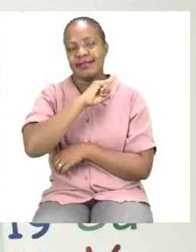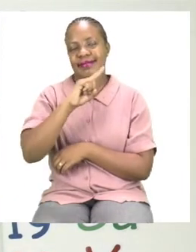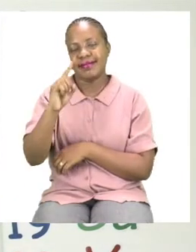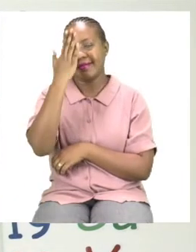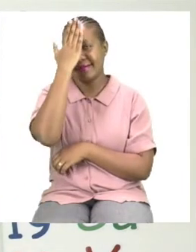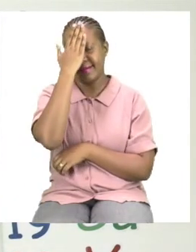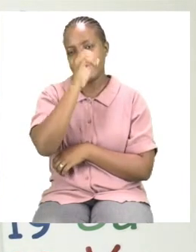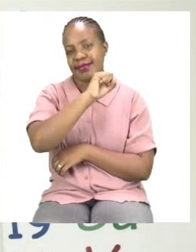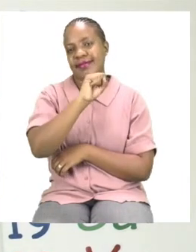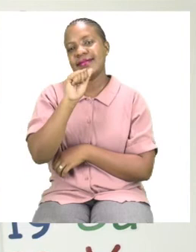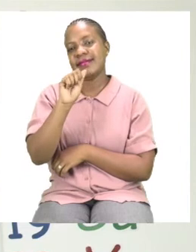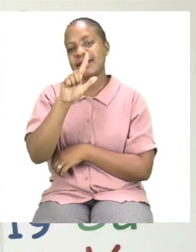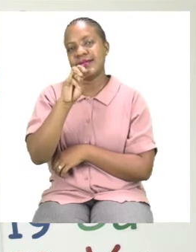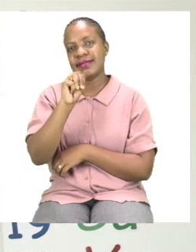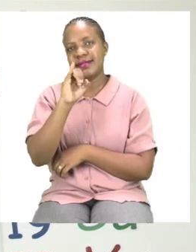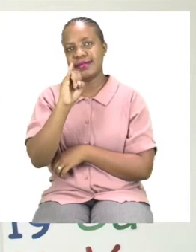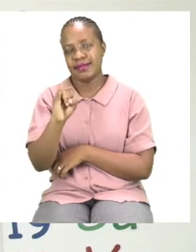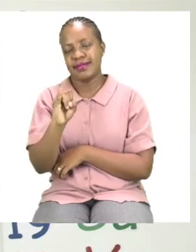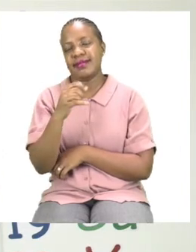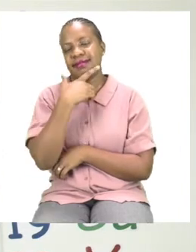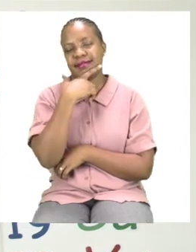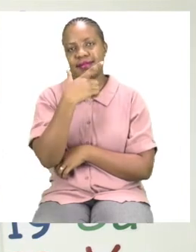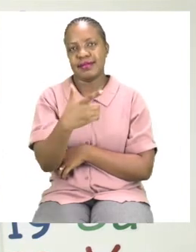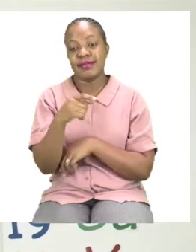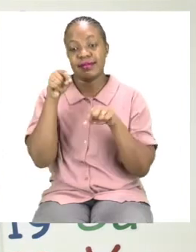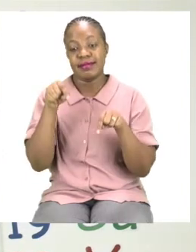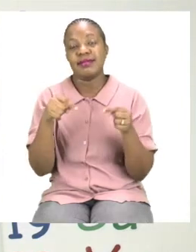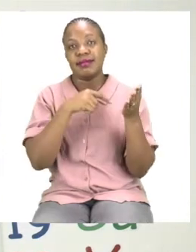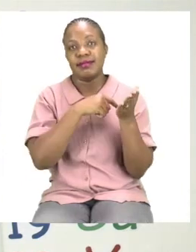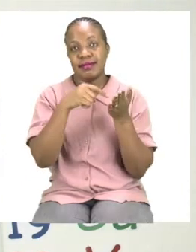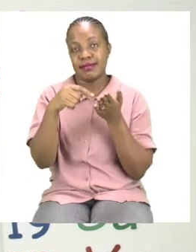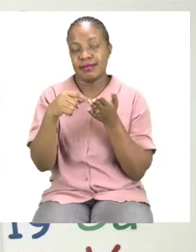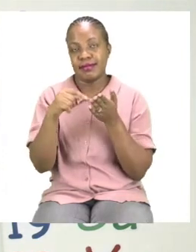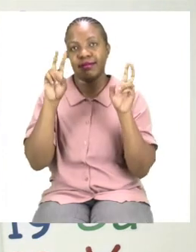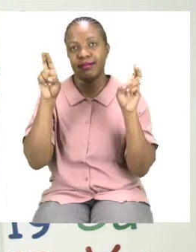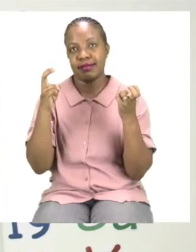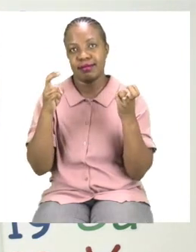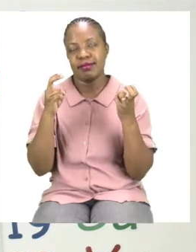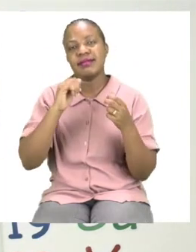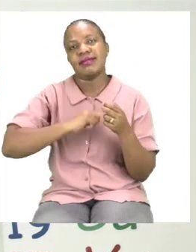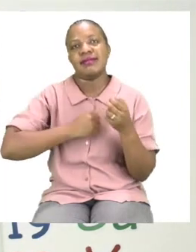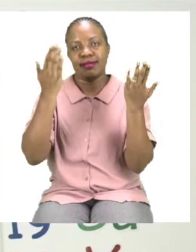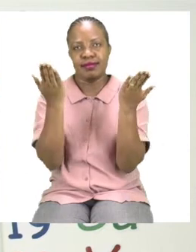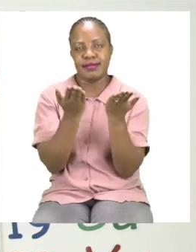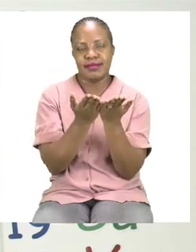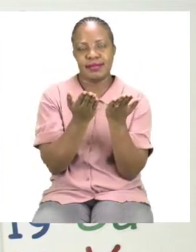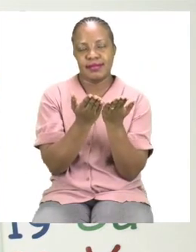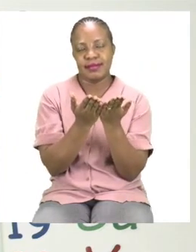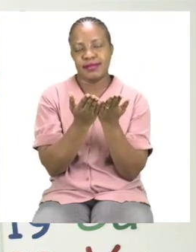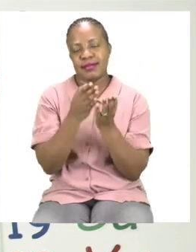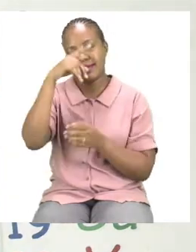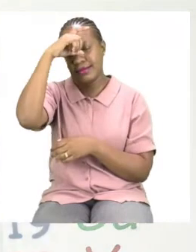you so much for joining me today. Our theme this week is My School and